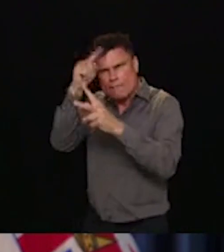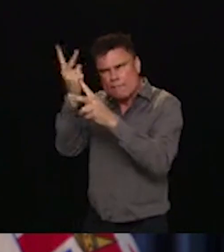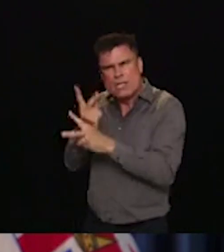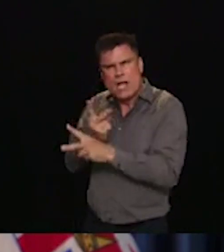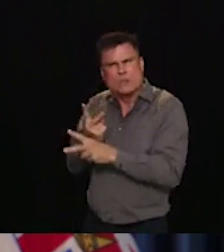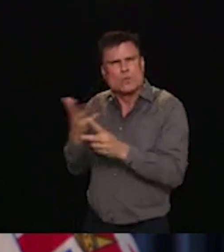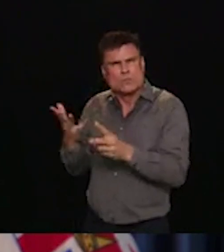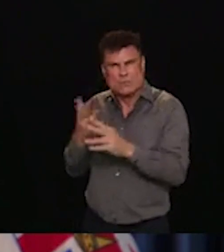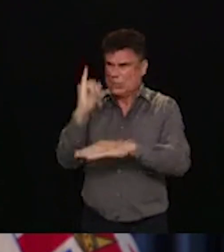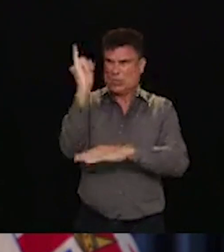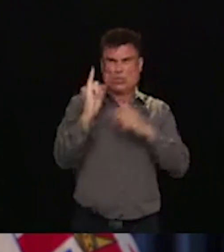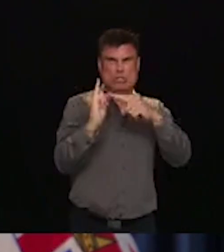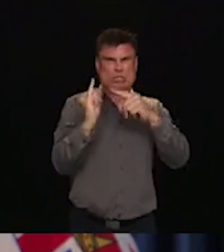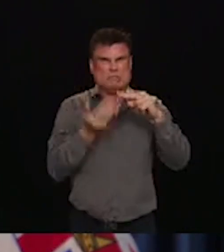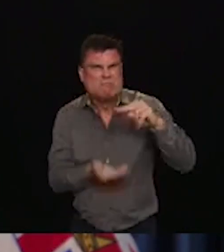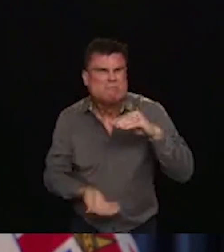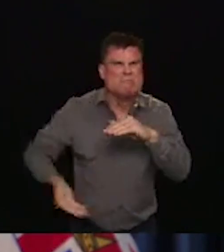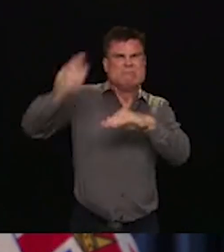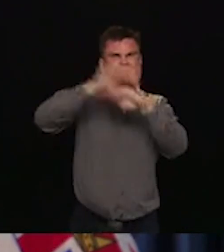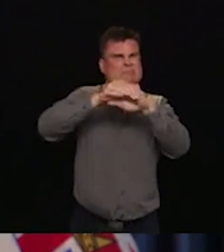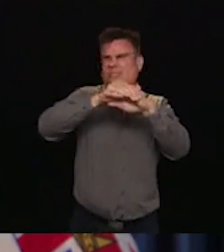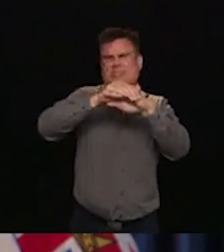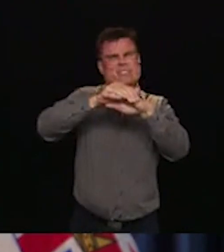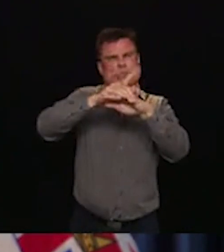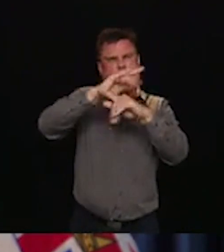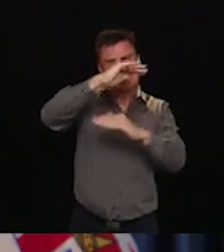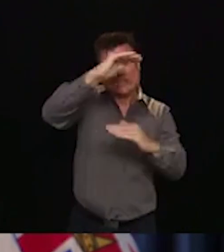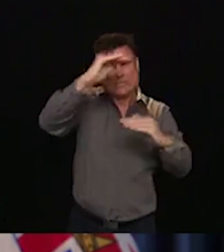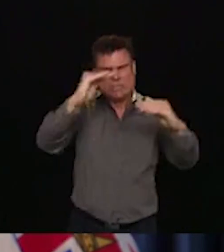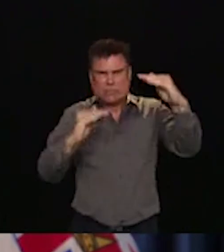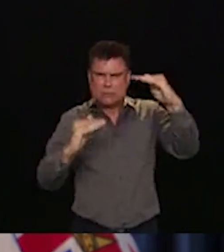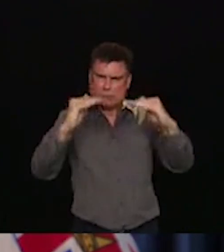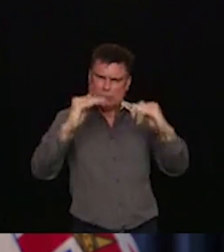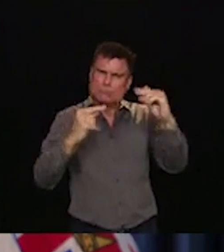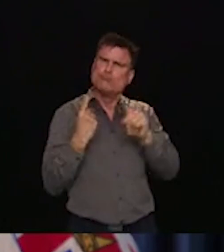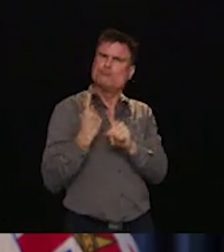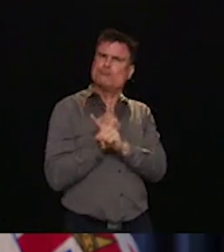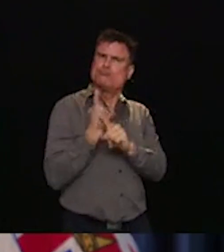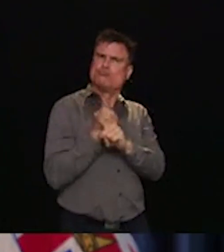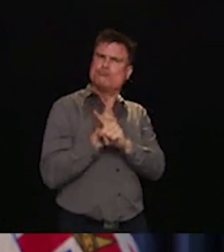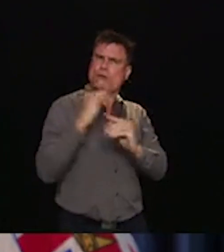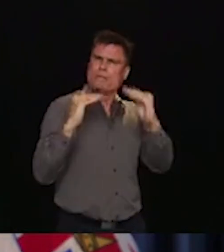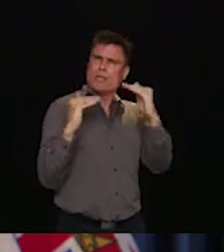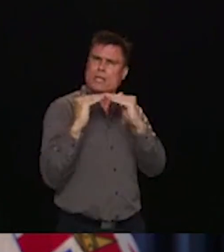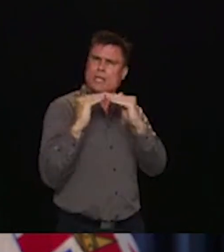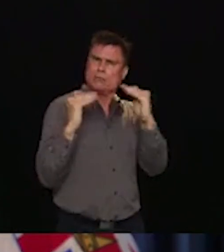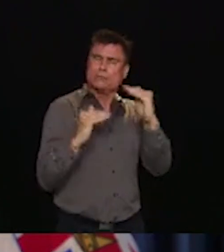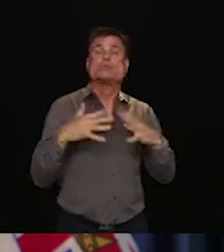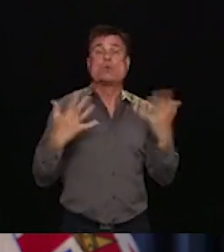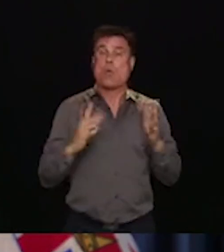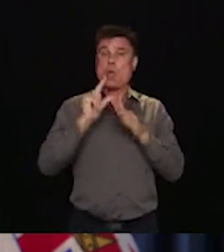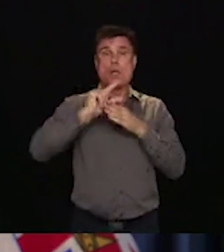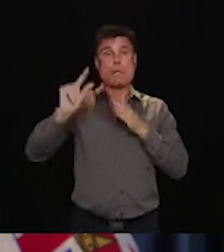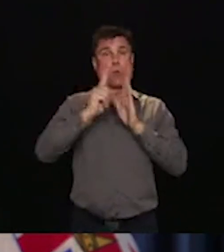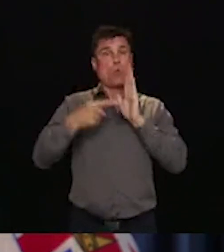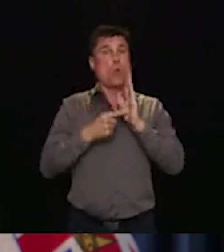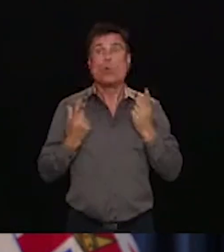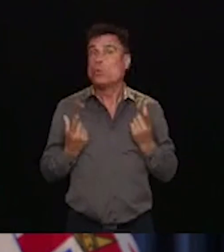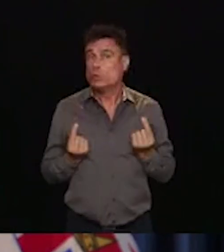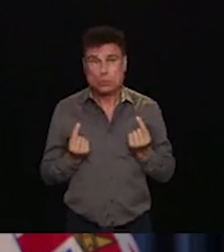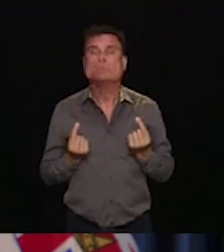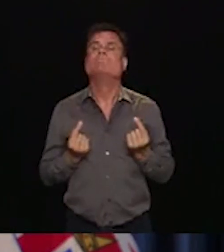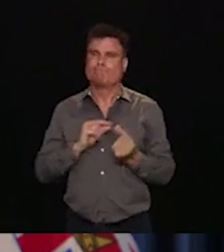intending to do. Today, we tabled legislation to amend the strata property act and the financial